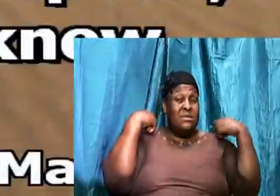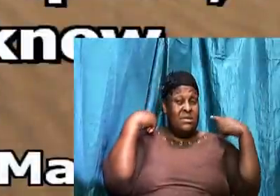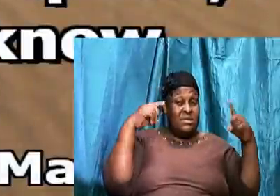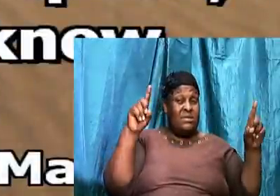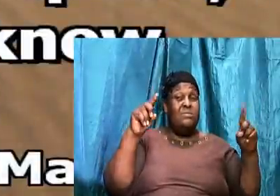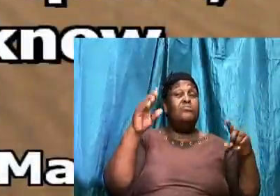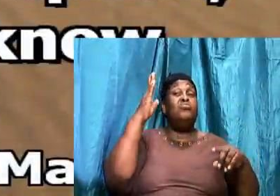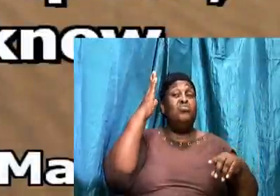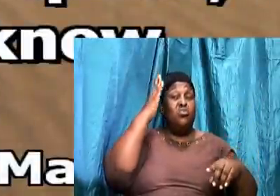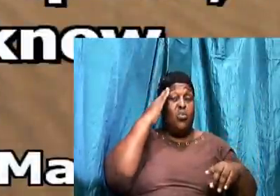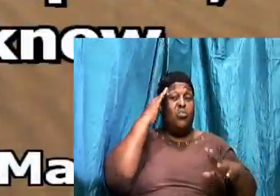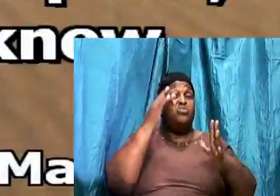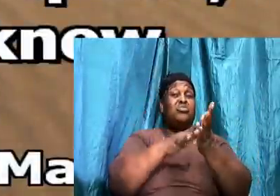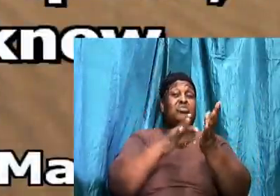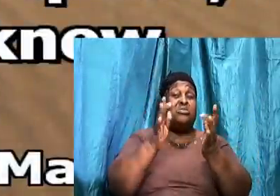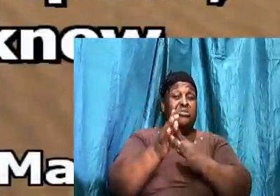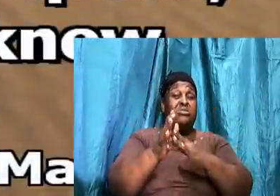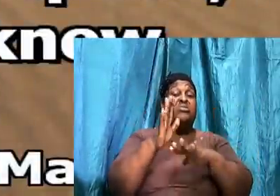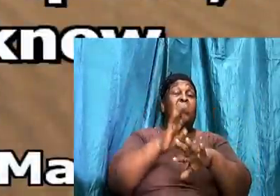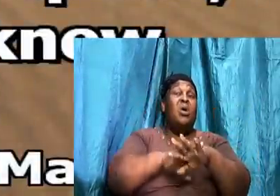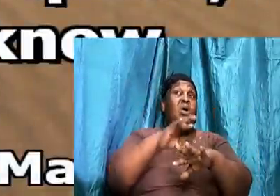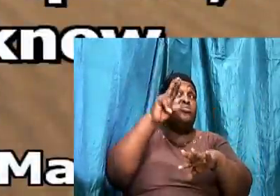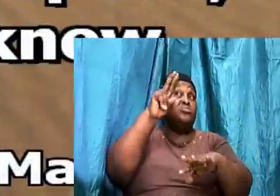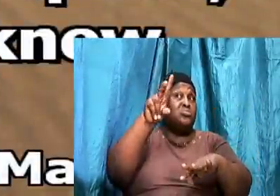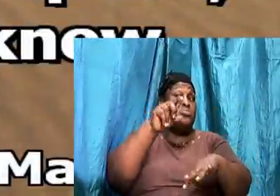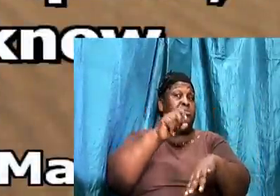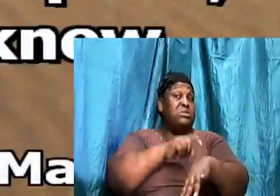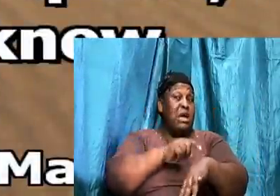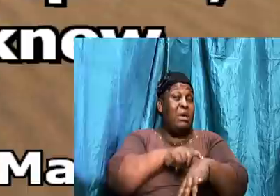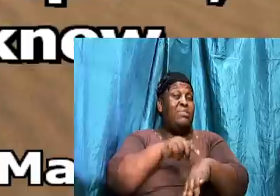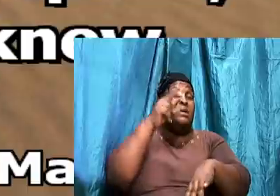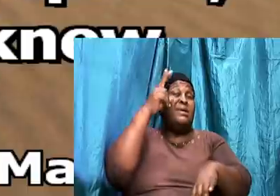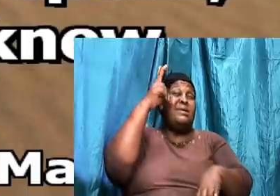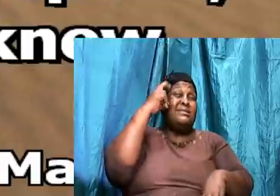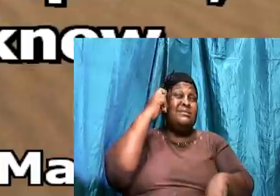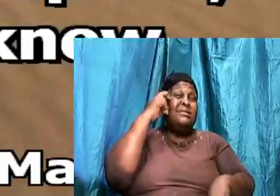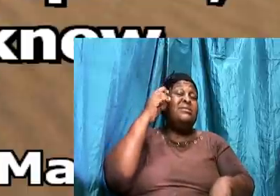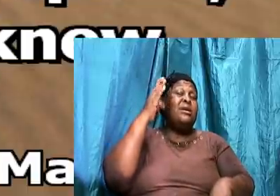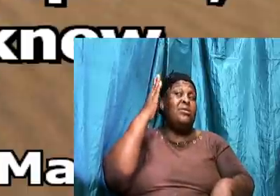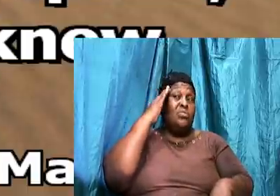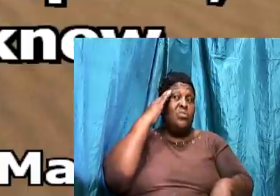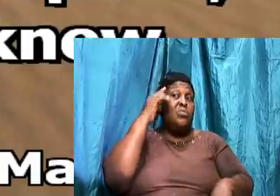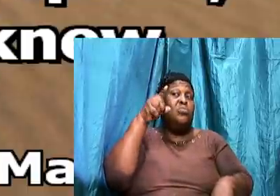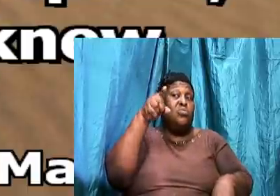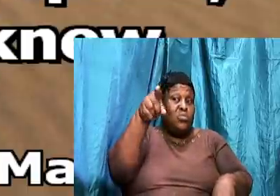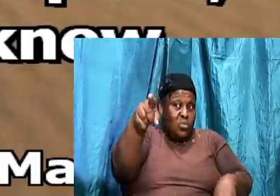But on two occasions. Satan. Satan knew who you are. know.